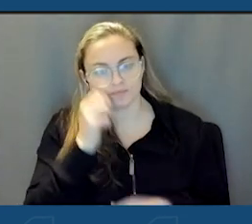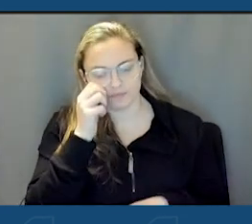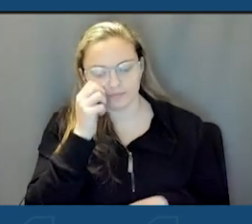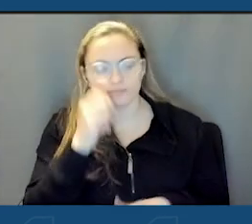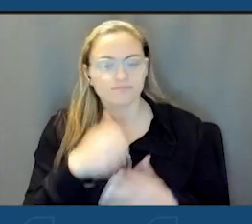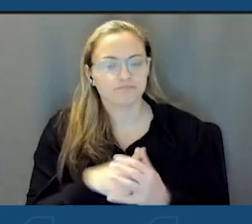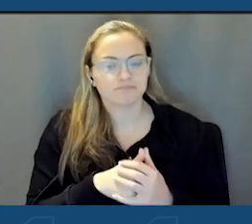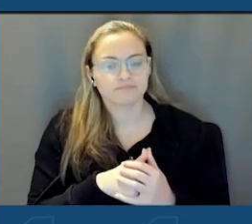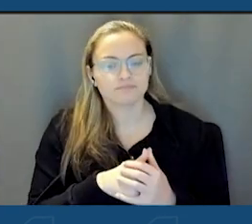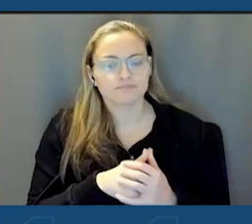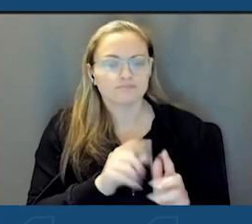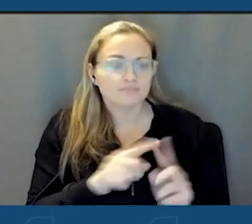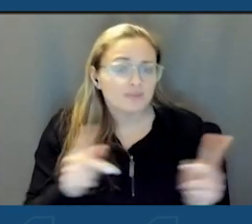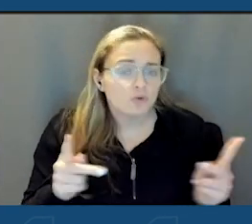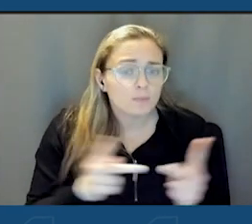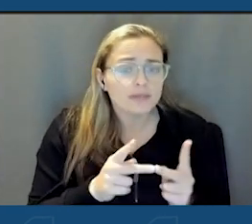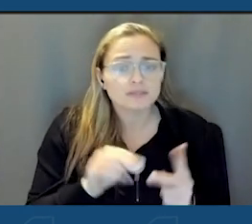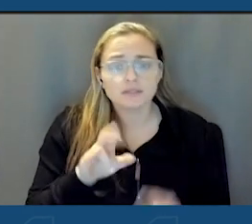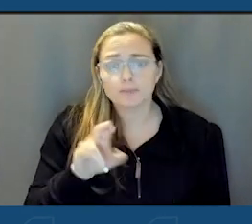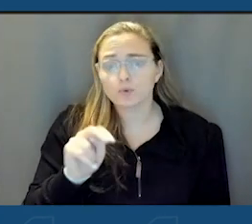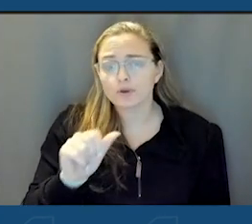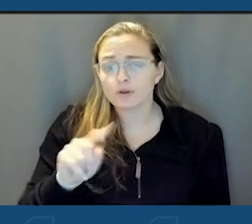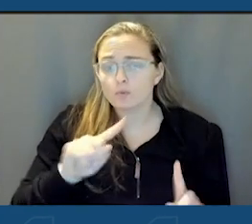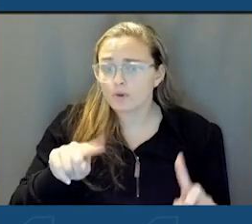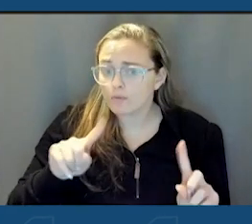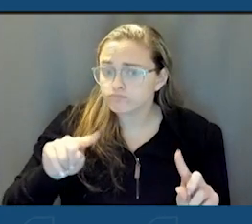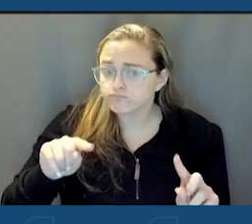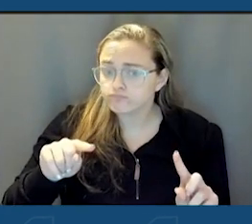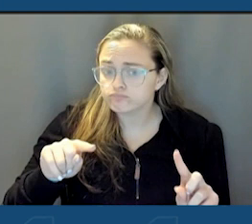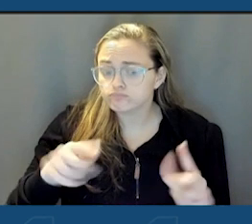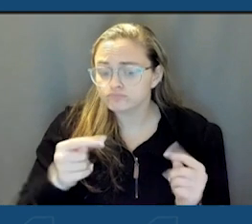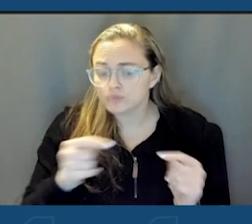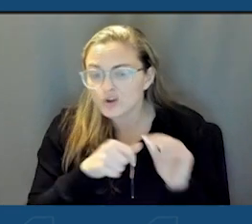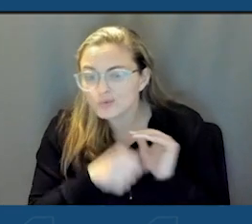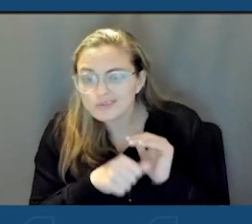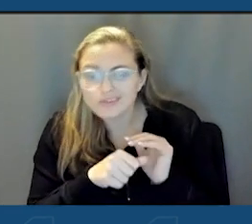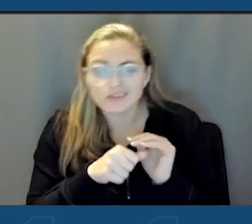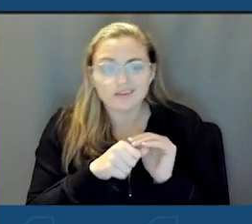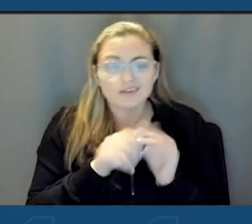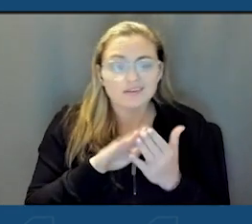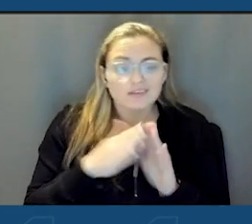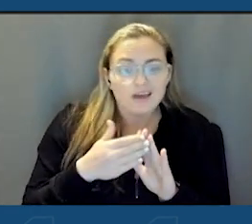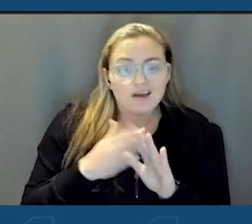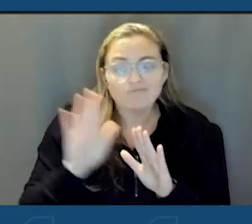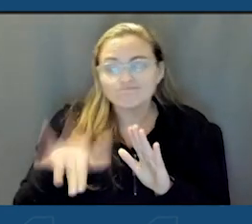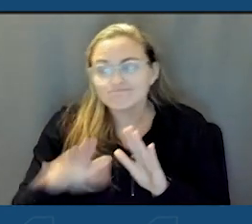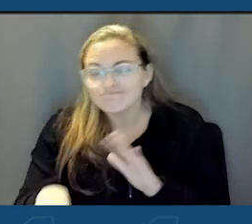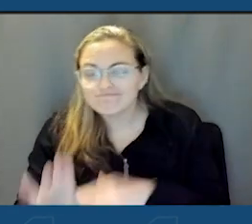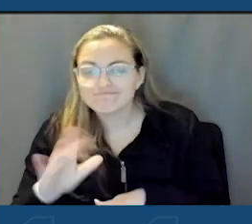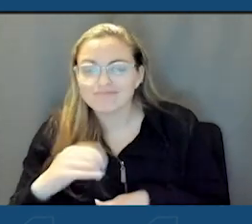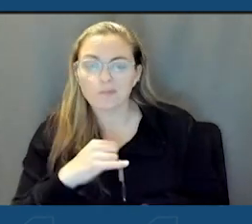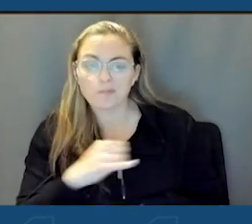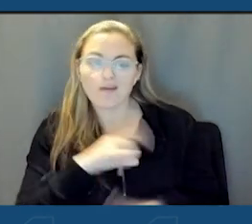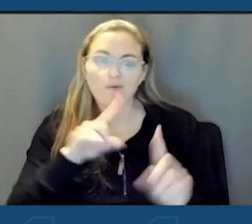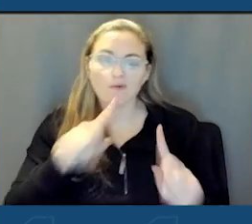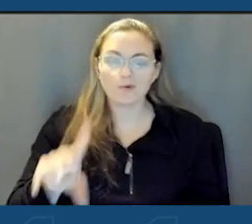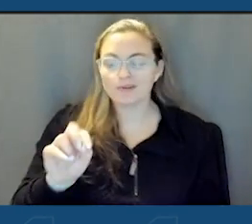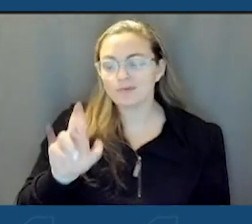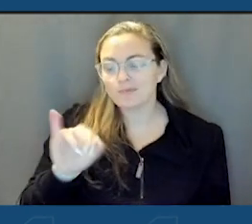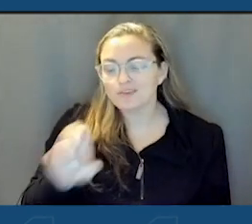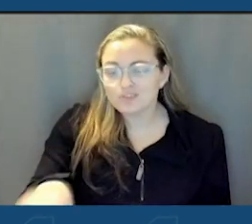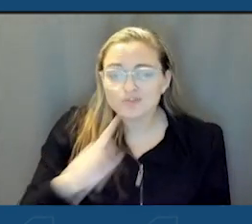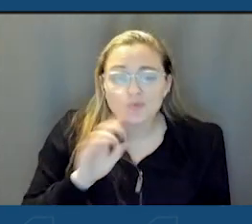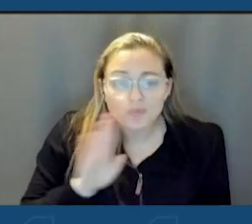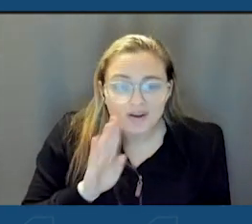to places like the marina often. I try to sneak into town, call up the mayor to go to Dimitri's for breakfast or a cup of